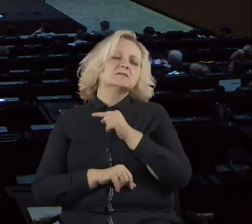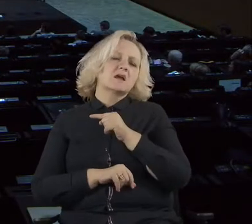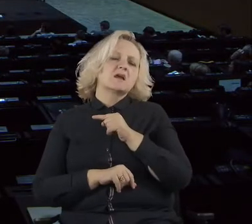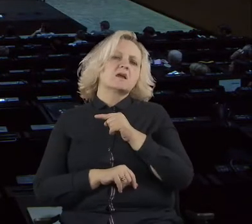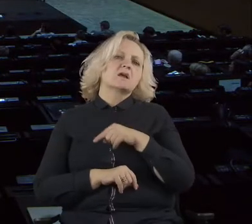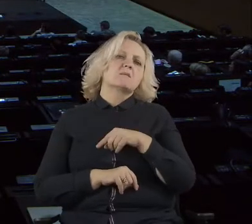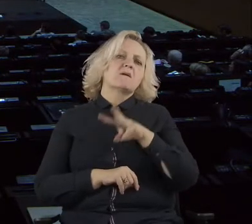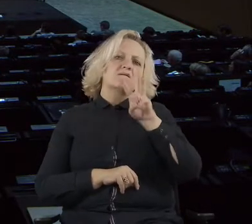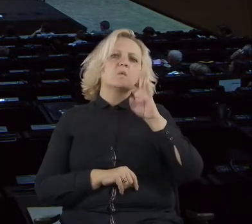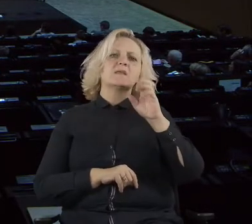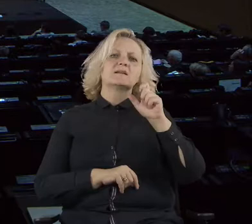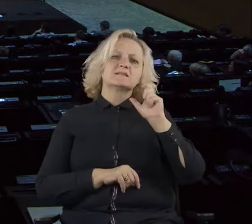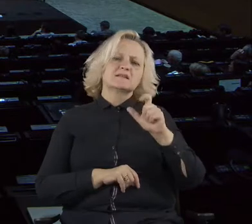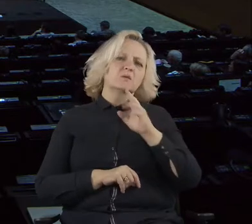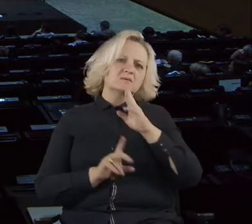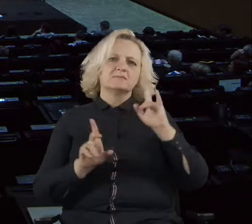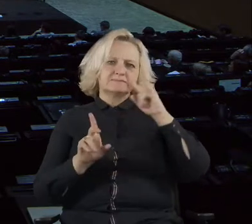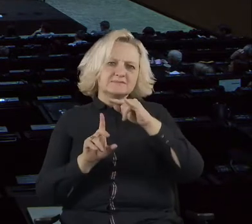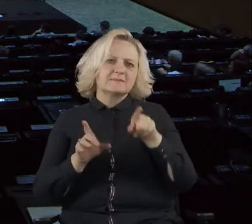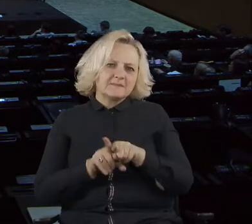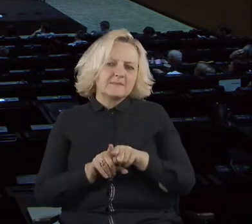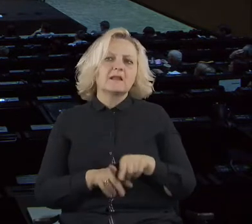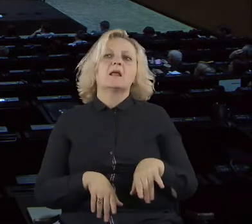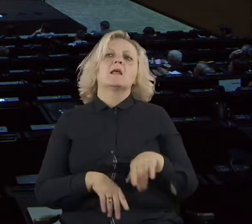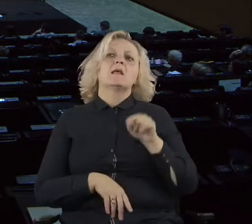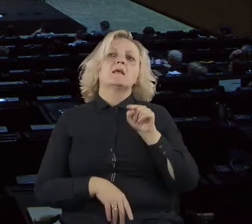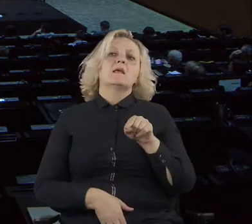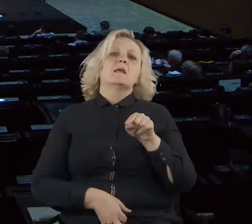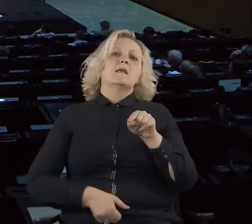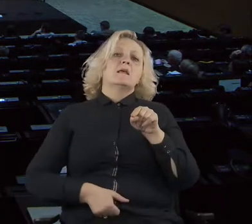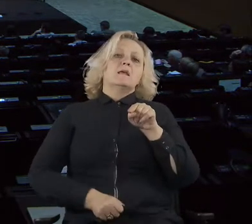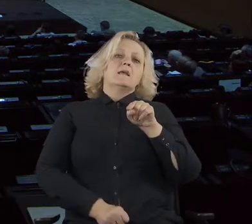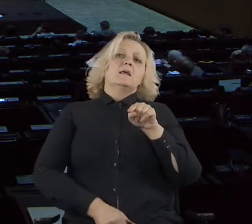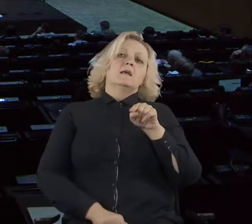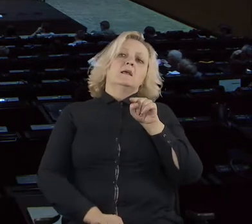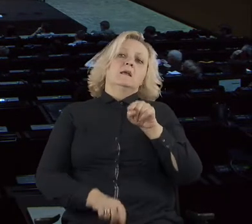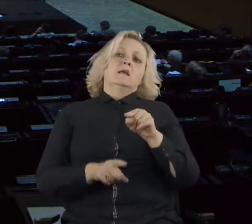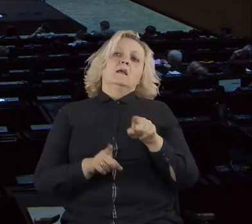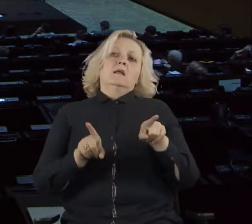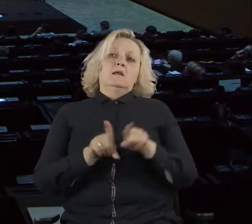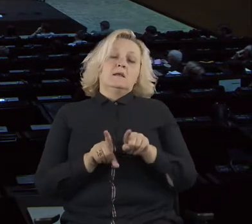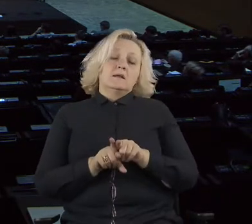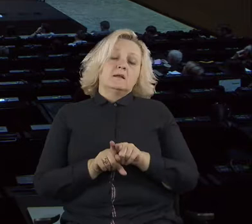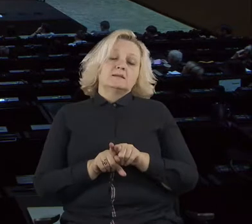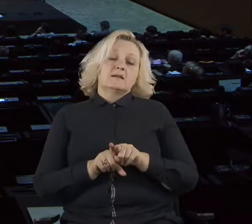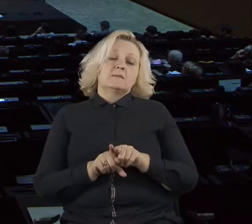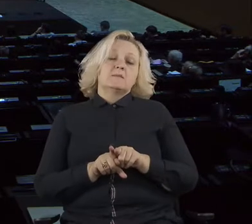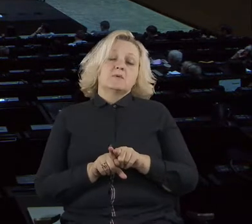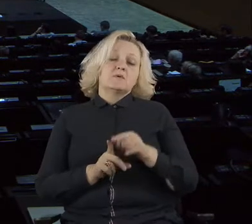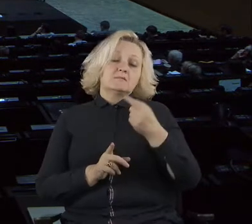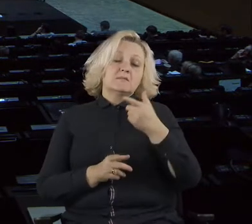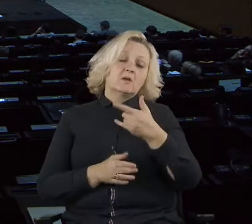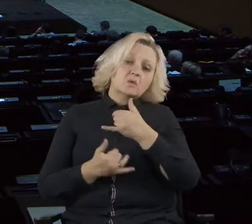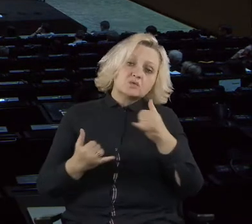in another political context with emergence of fake news and misinformation bots. Uh, but for instance, in the previous panel,